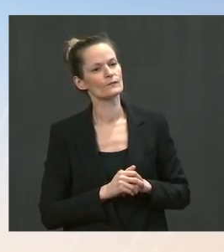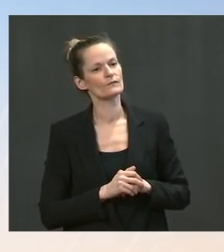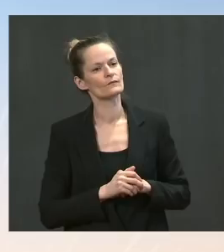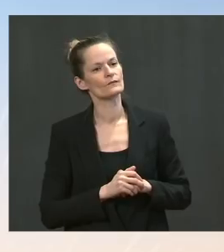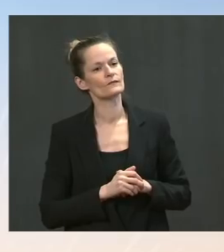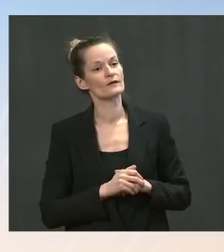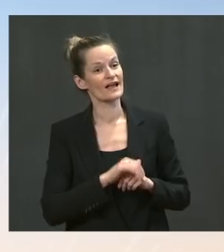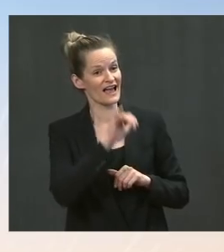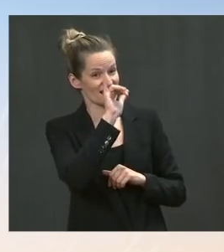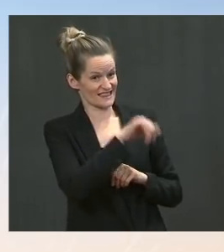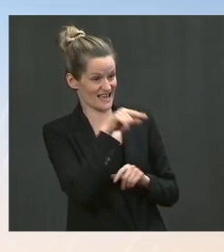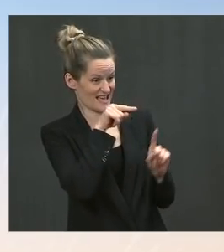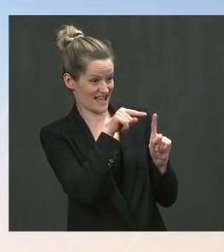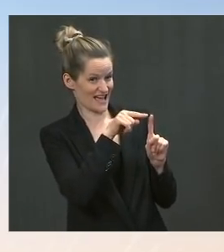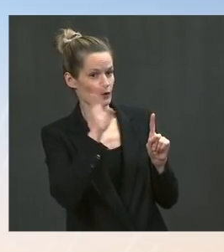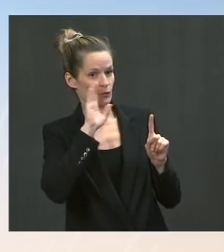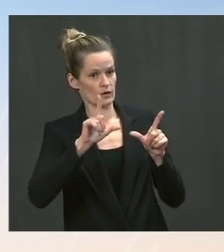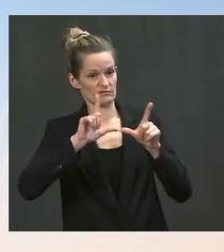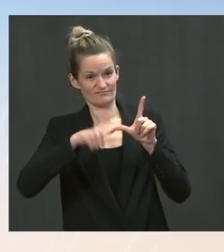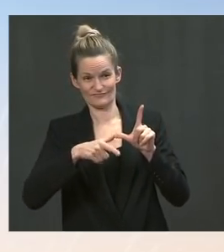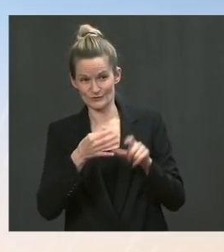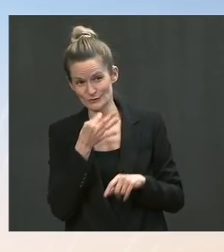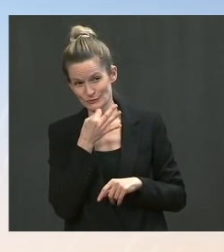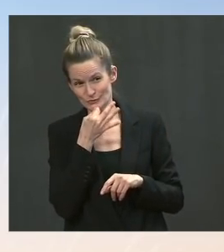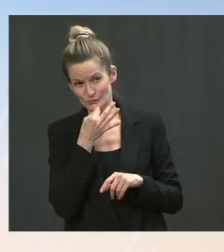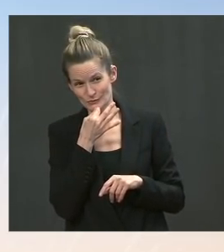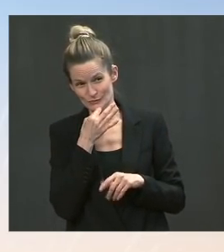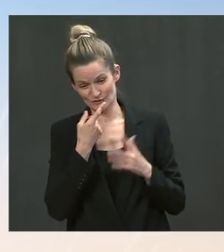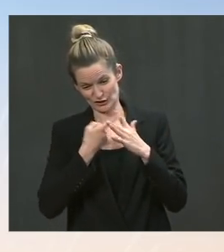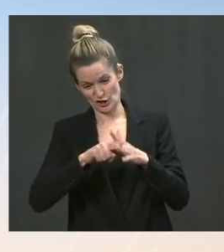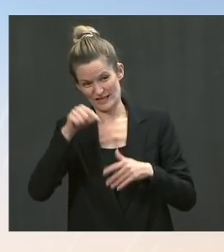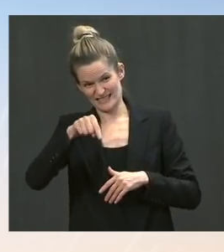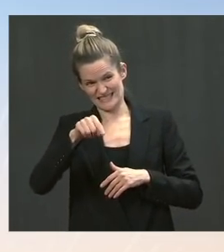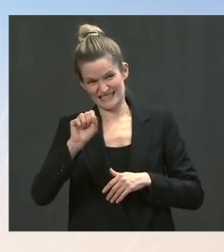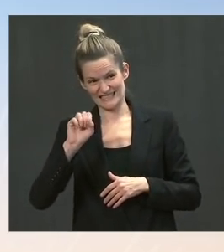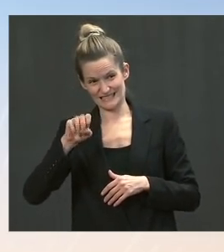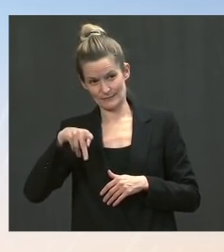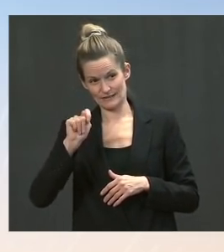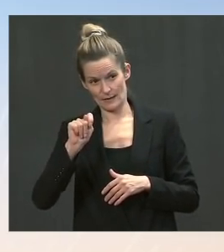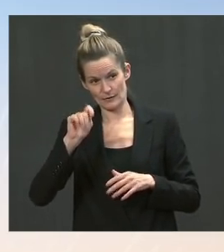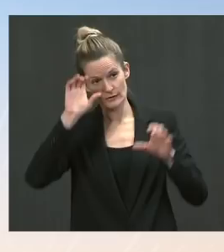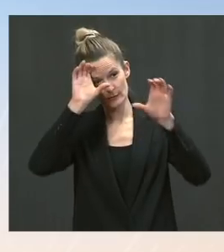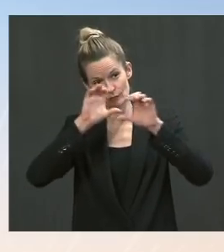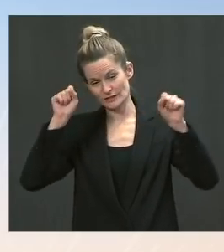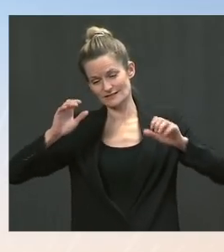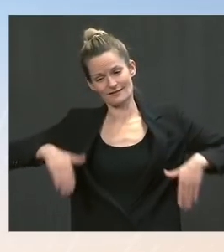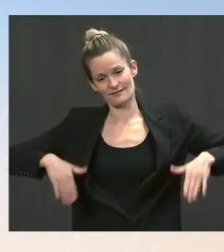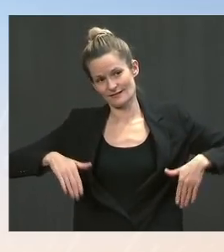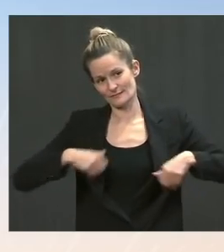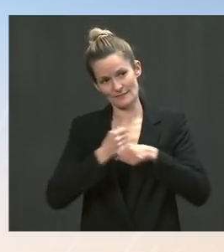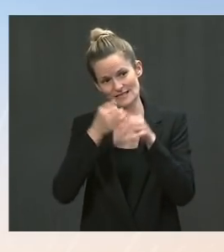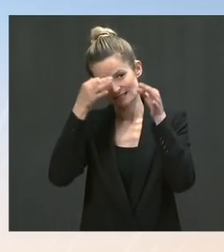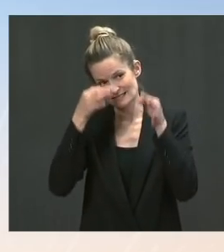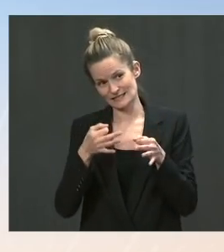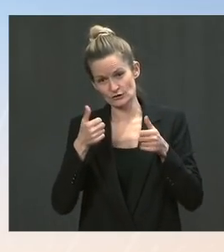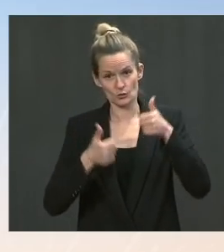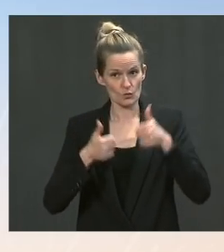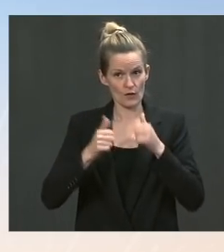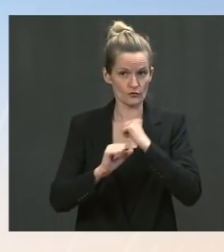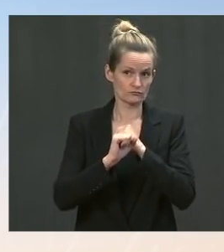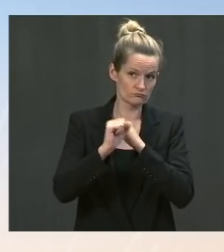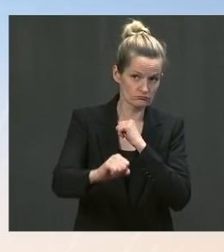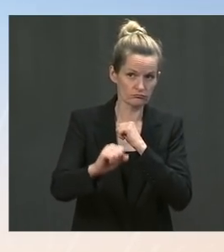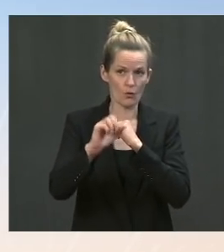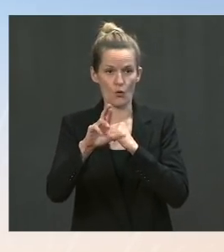It's supposed to end at this point, at the beginning of September. So he hasn't made a decision to extend it. He also hasn't made a decision not to. So I suppose